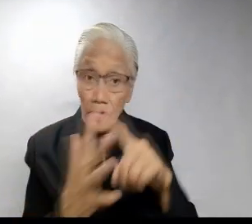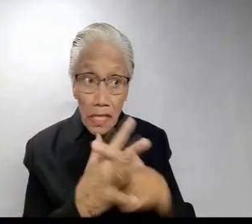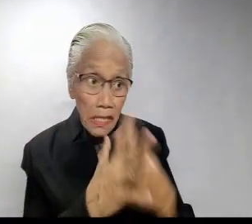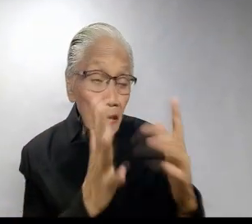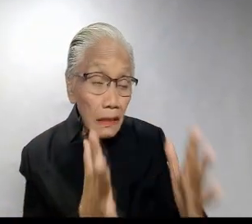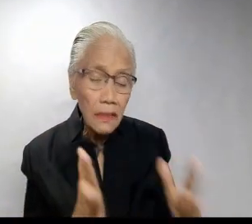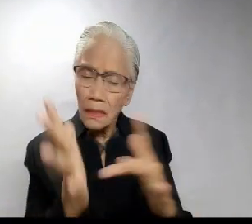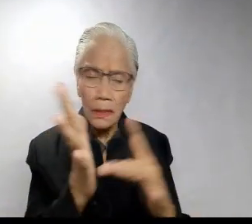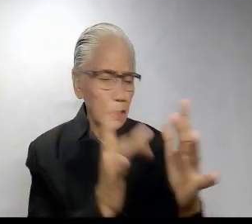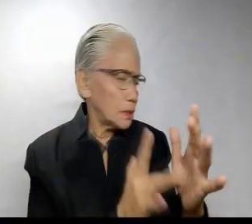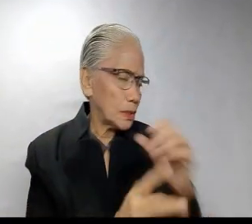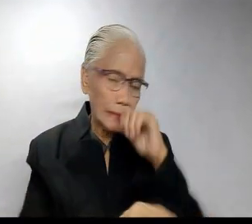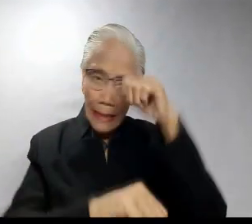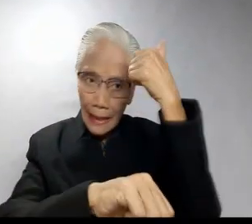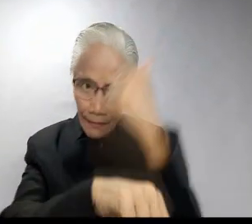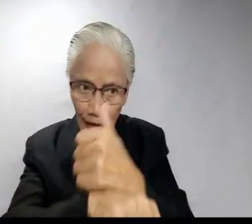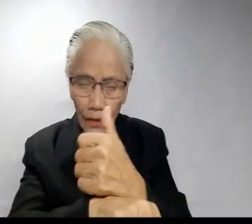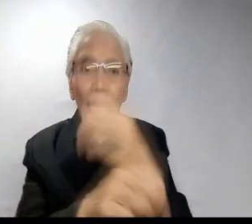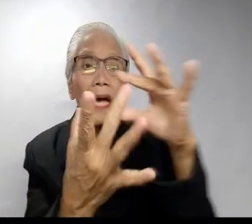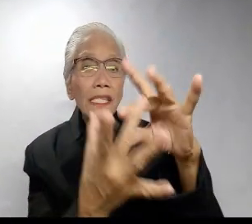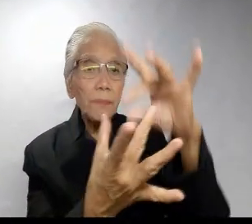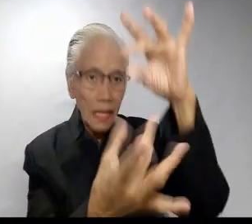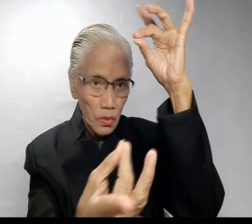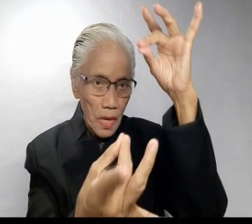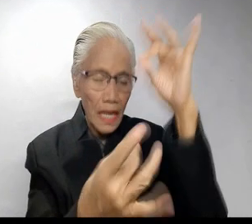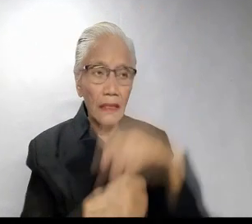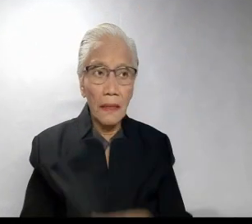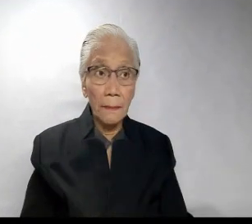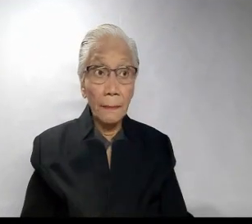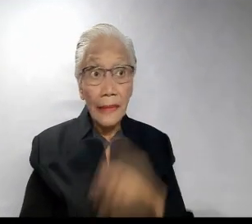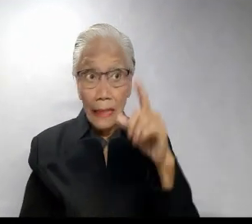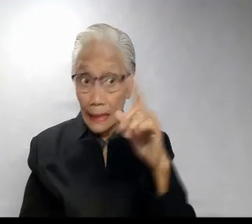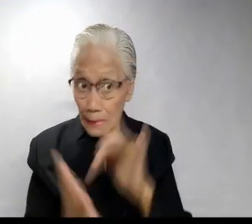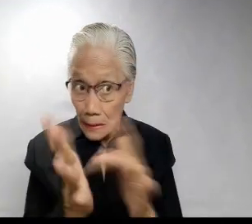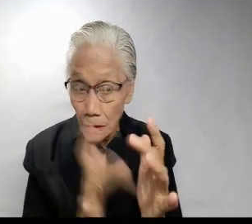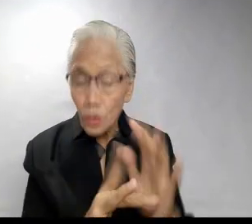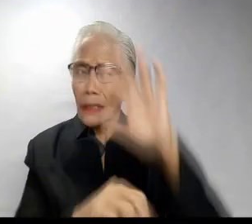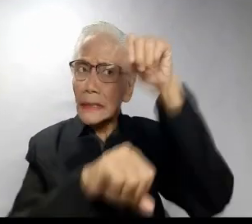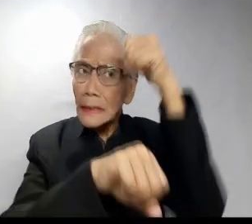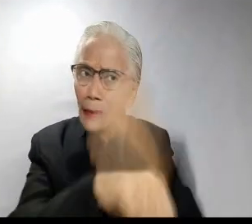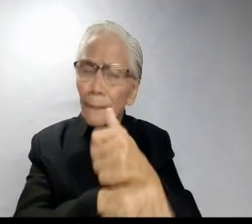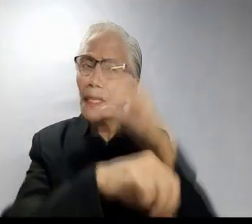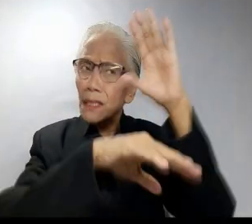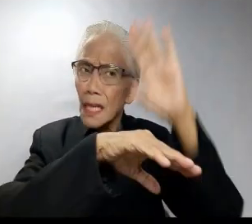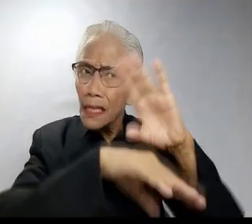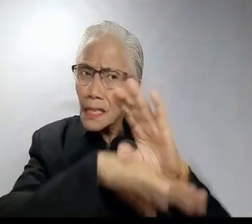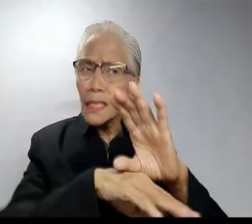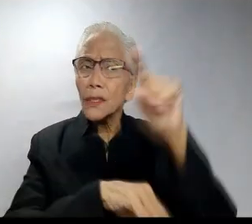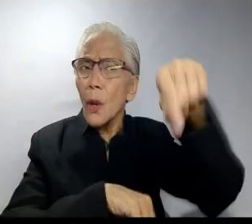for starters, Jesus did not found a spirituality. He